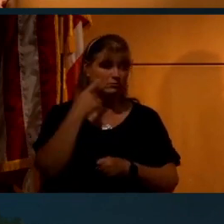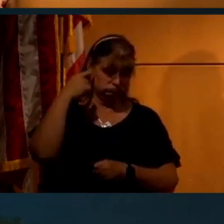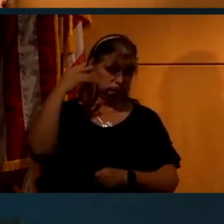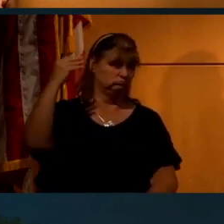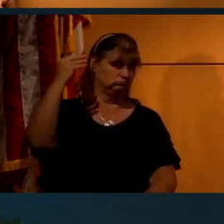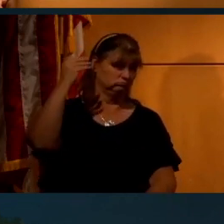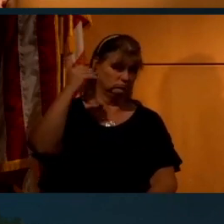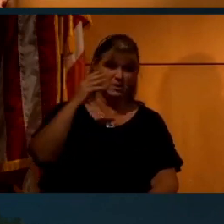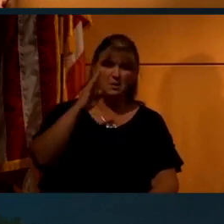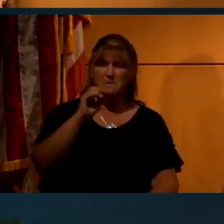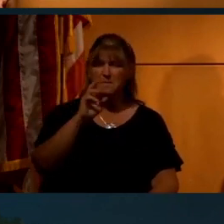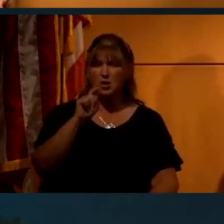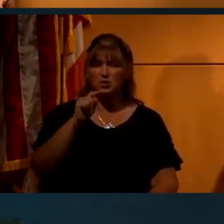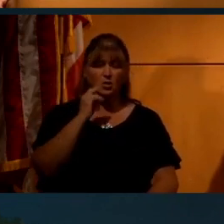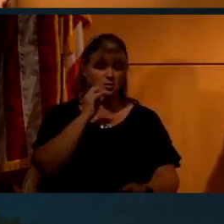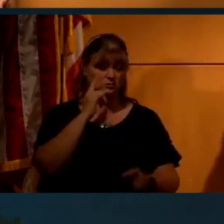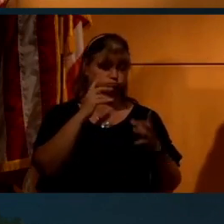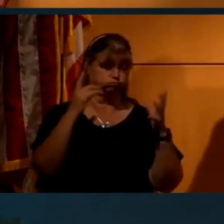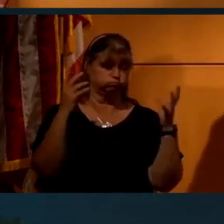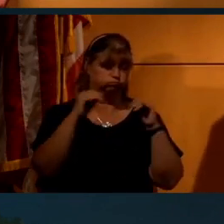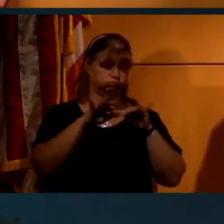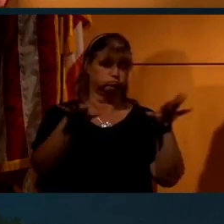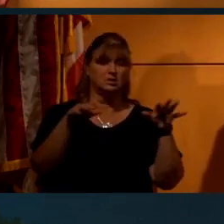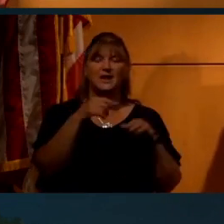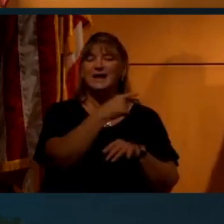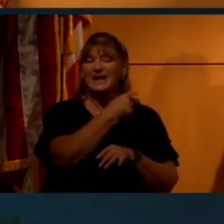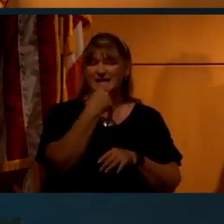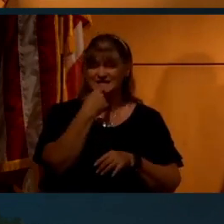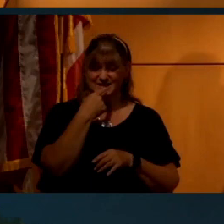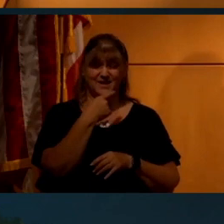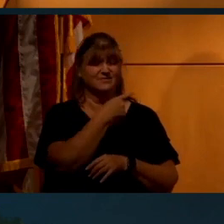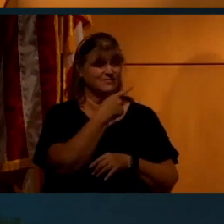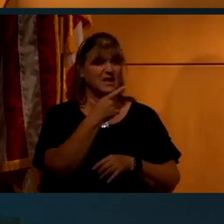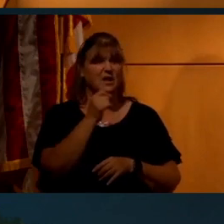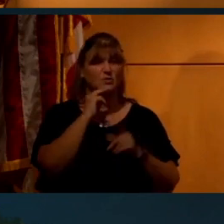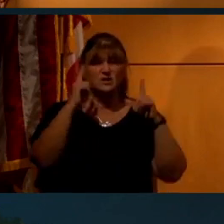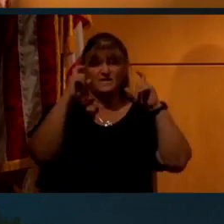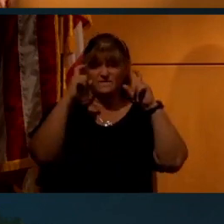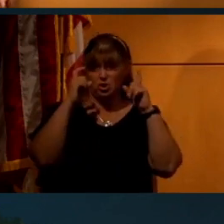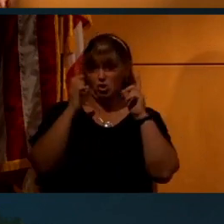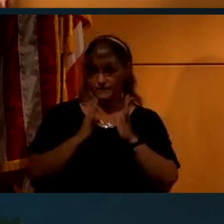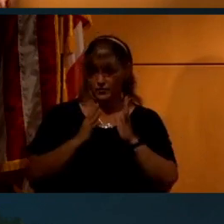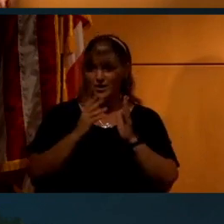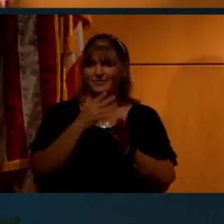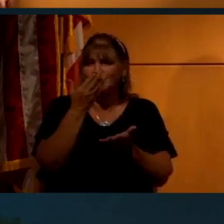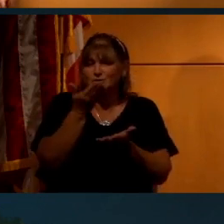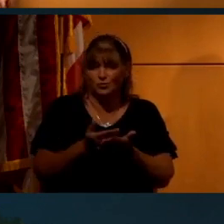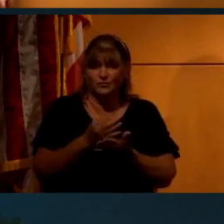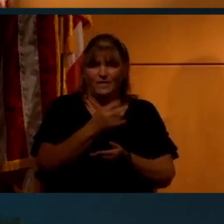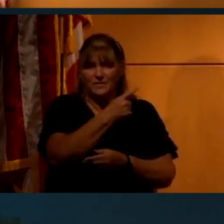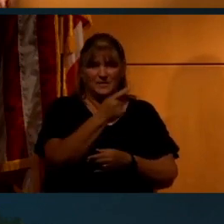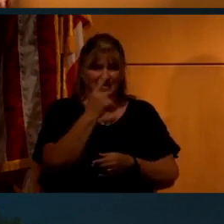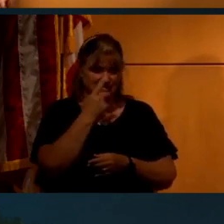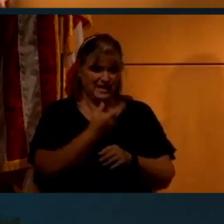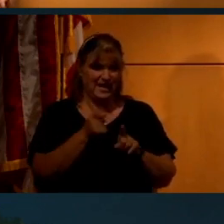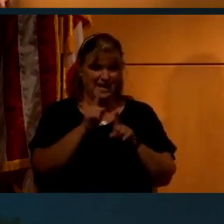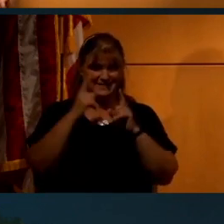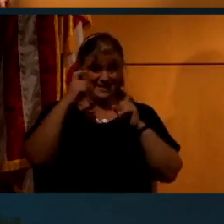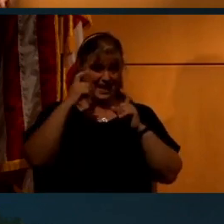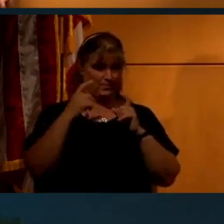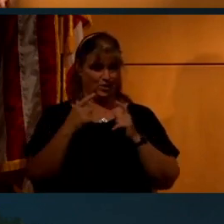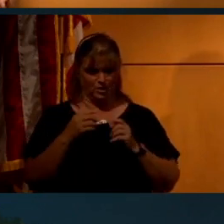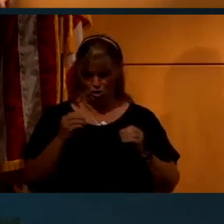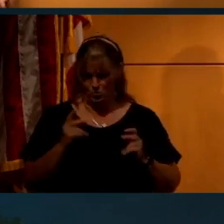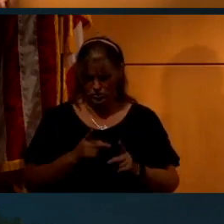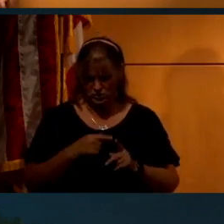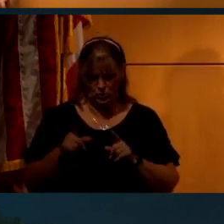of Bart Sabrell when this was all raging, this conspiracy theory. He claims to be a photographer, and there's proof of him because he's standing behind a camera. And no